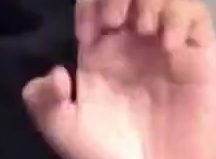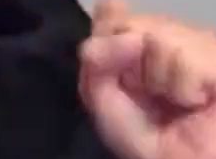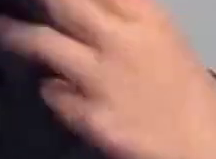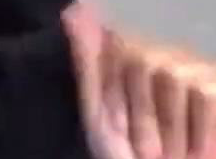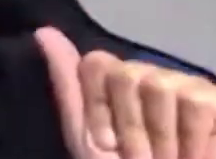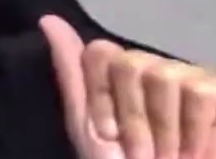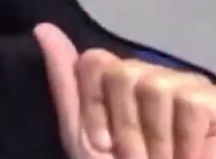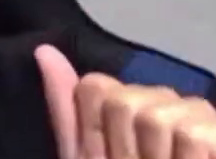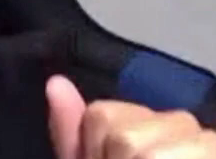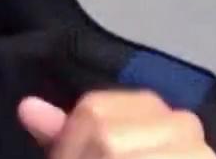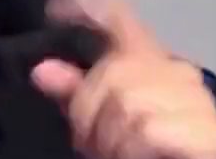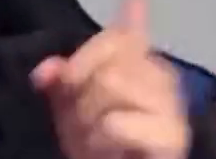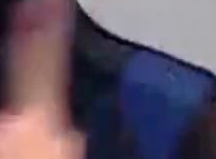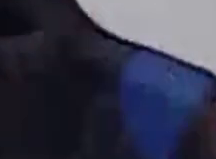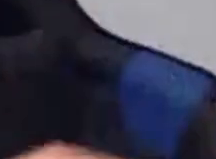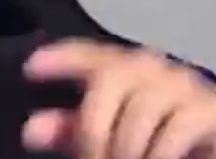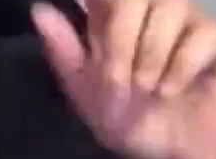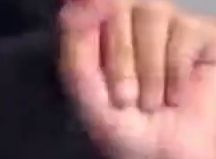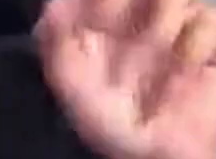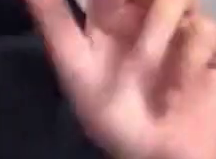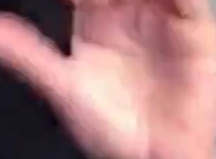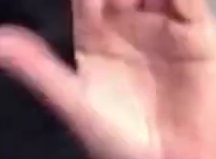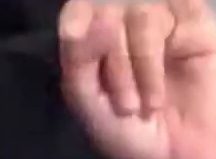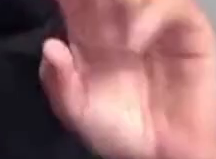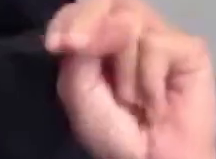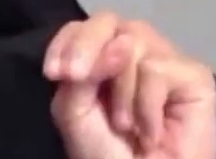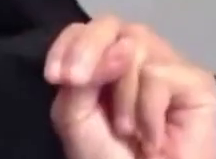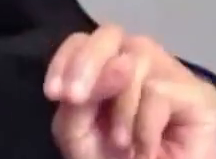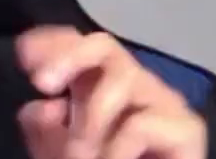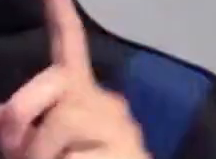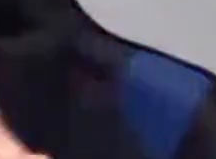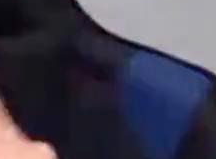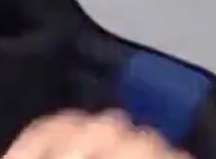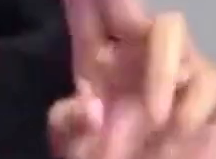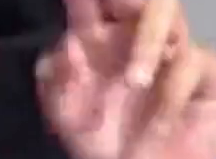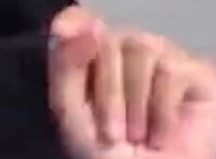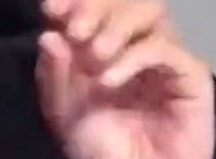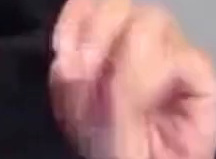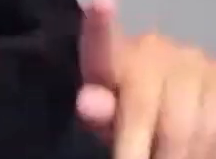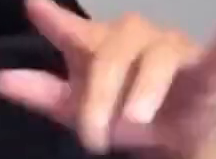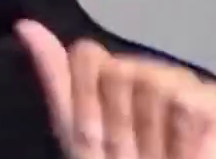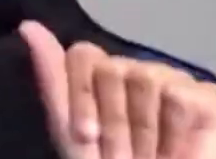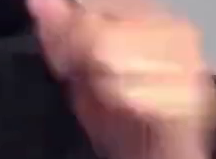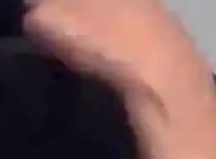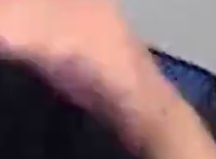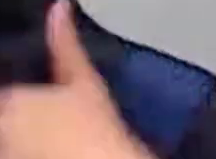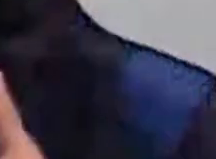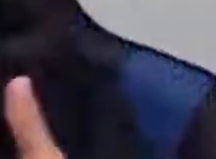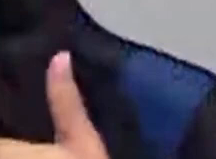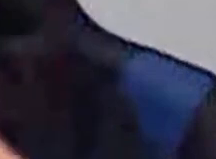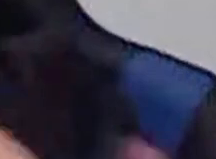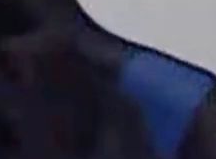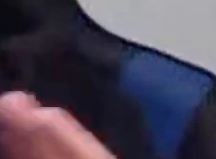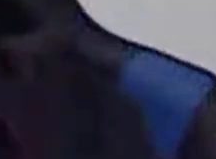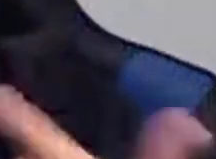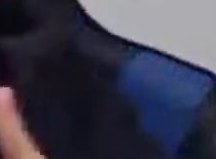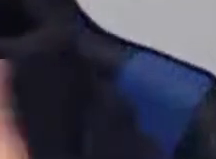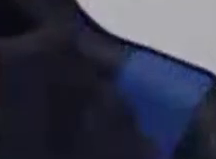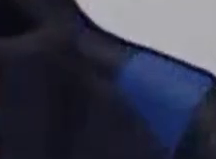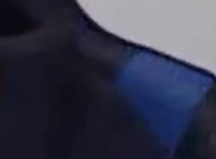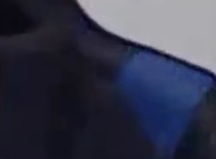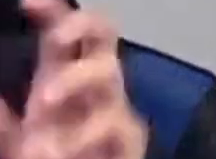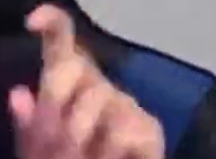to Traction and Utopia for having me. I really, really appreciate the opportunity